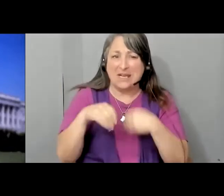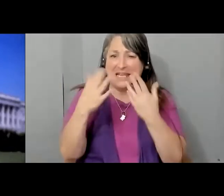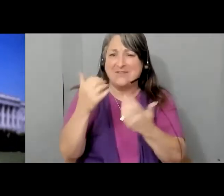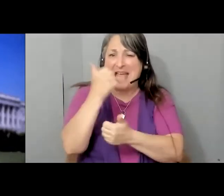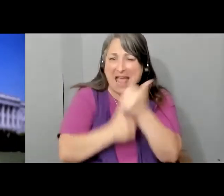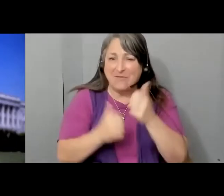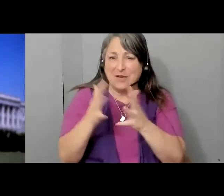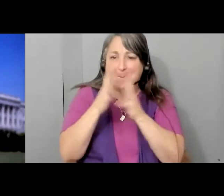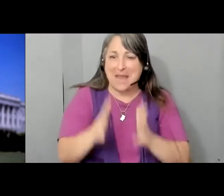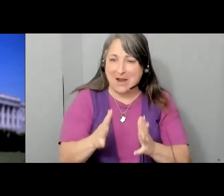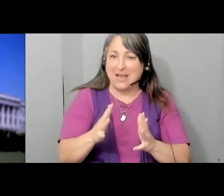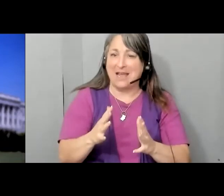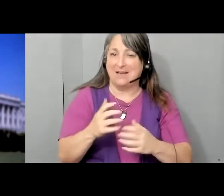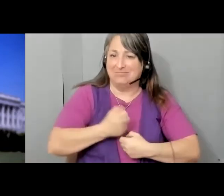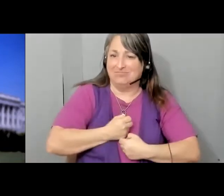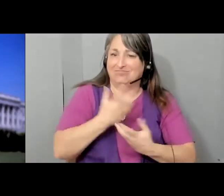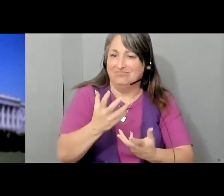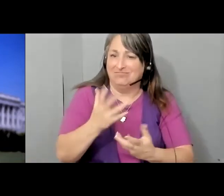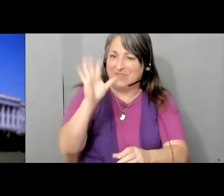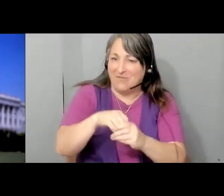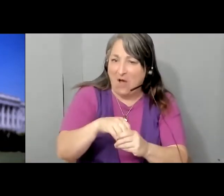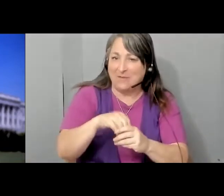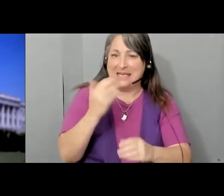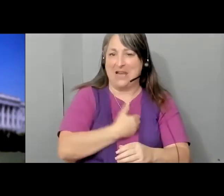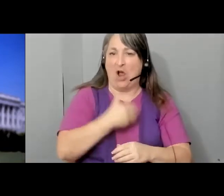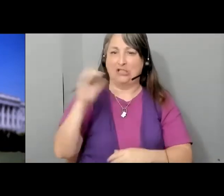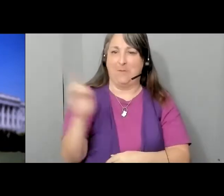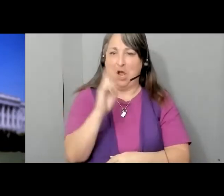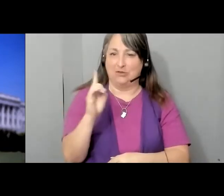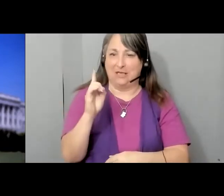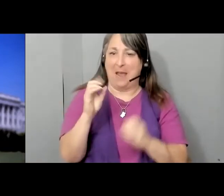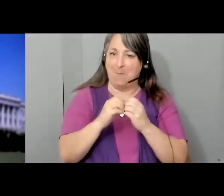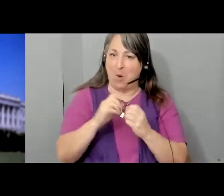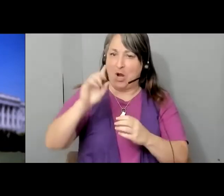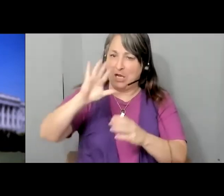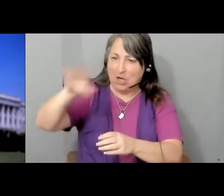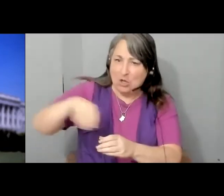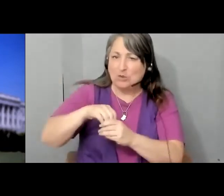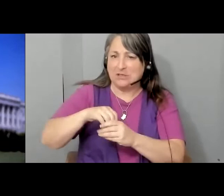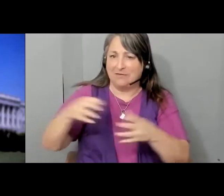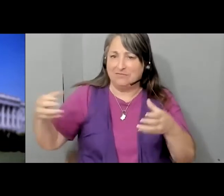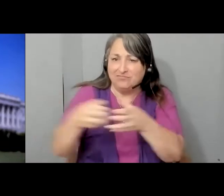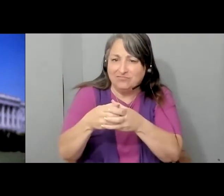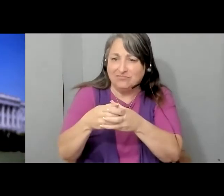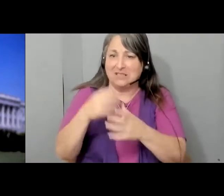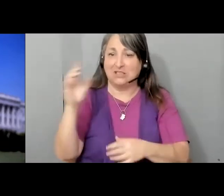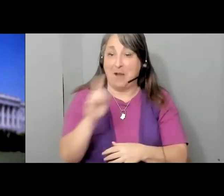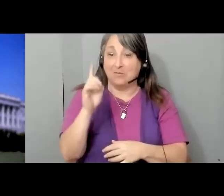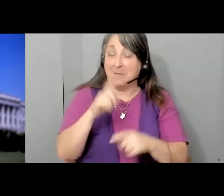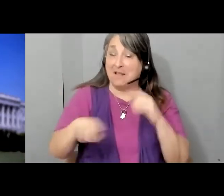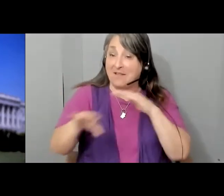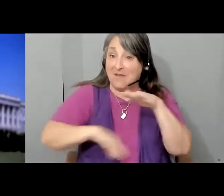American a voice in our democracy and moves us towards a more inclusive democracy. But recently,